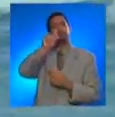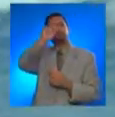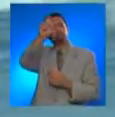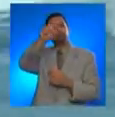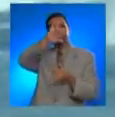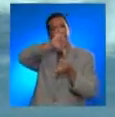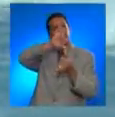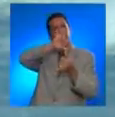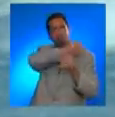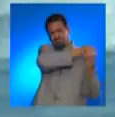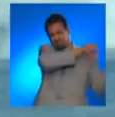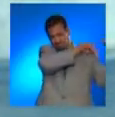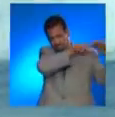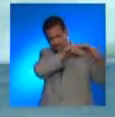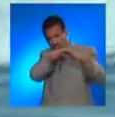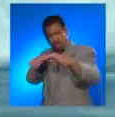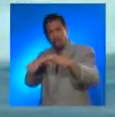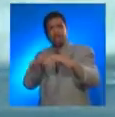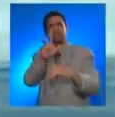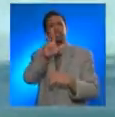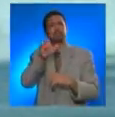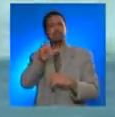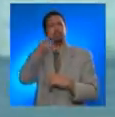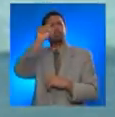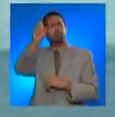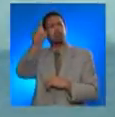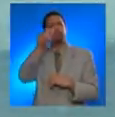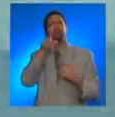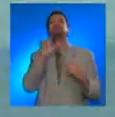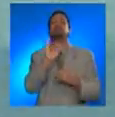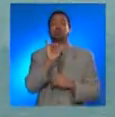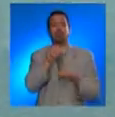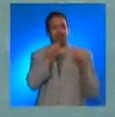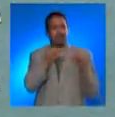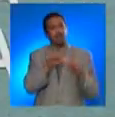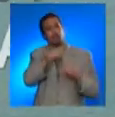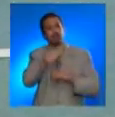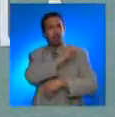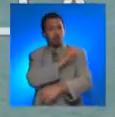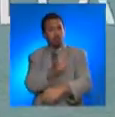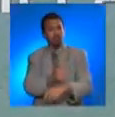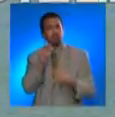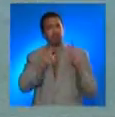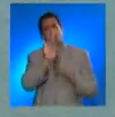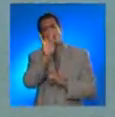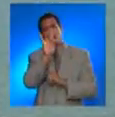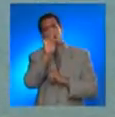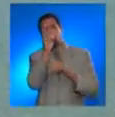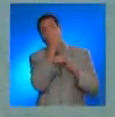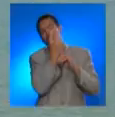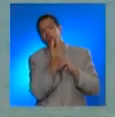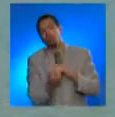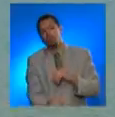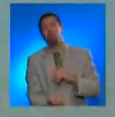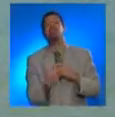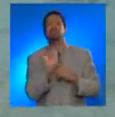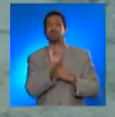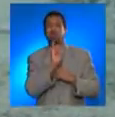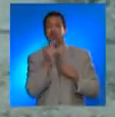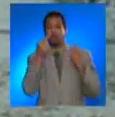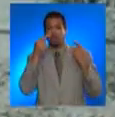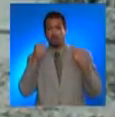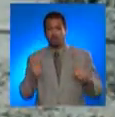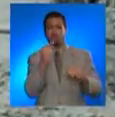as a 20-foot wave reaching up to 300 feet inland. At Punta Gujerada, also in Aguadilla, eight people drowned.